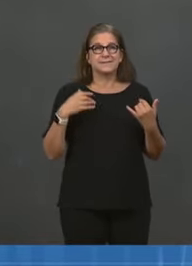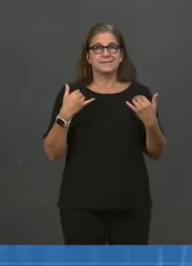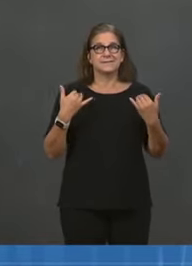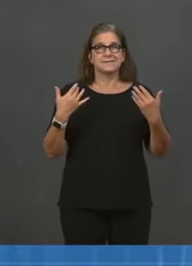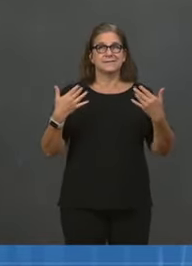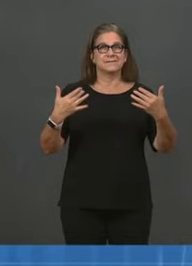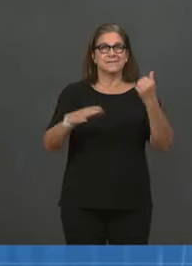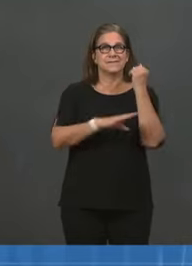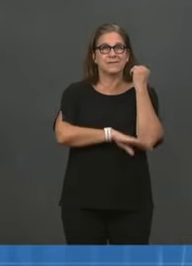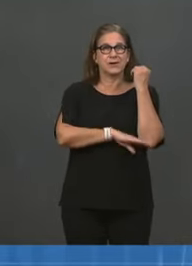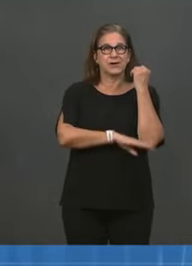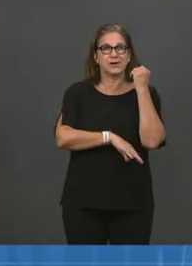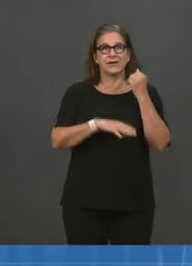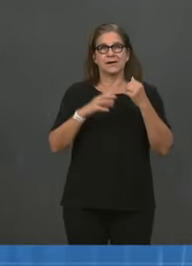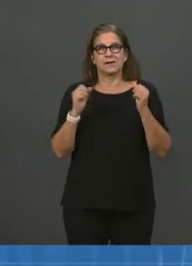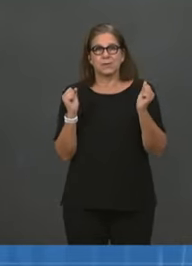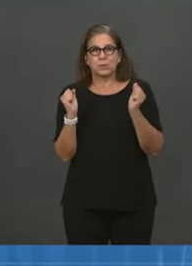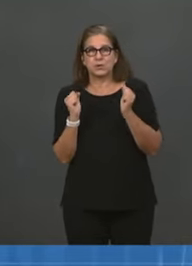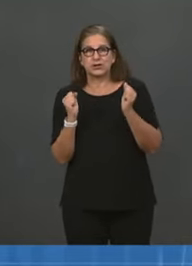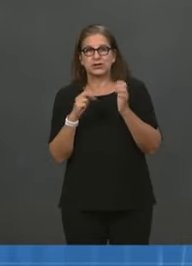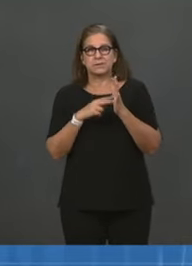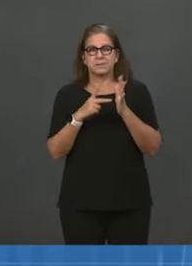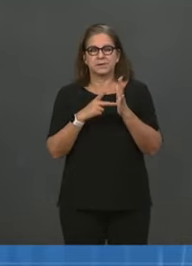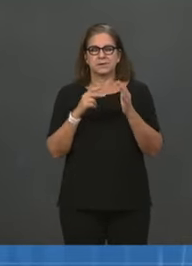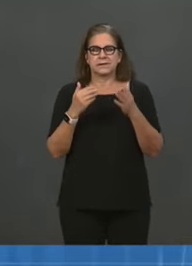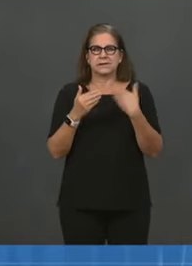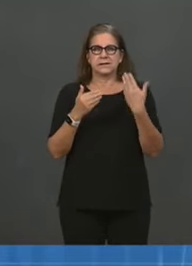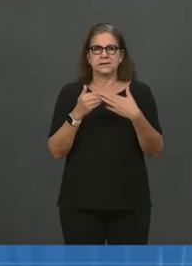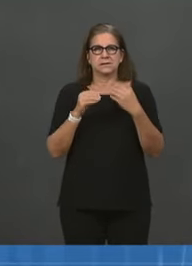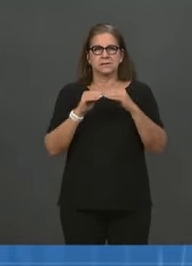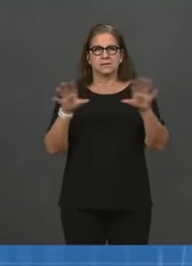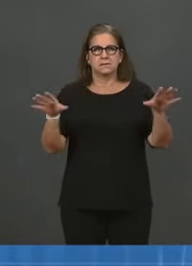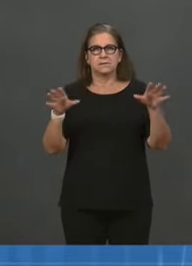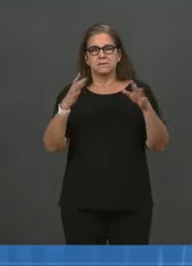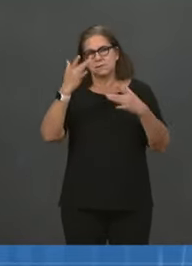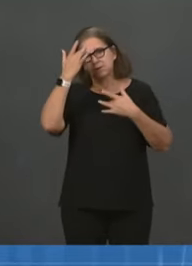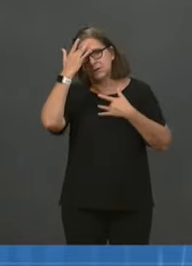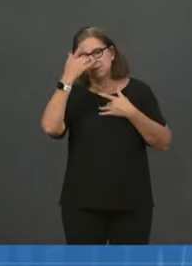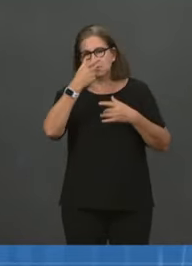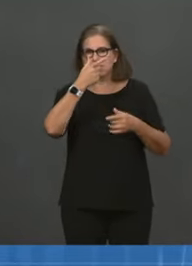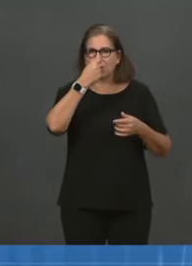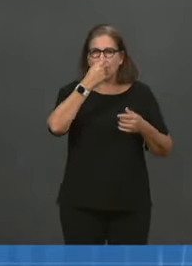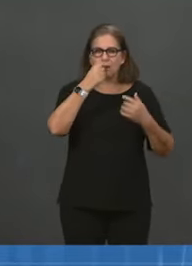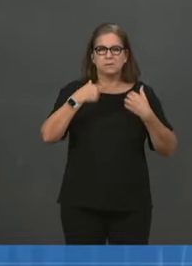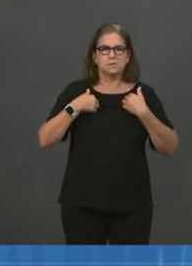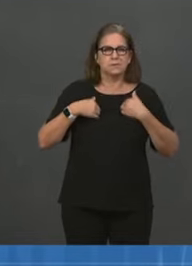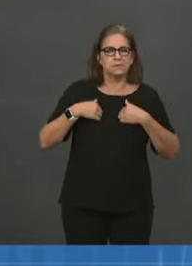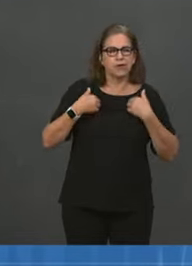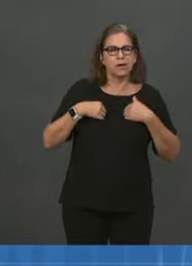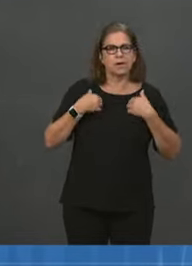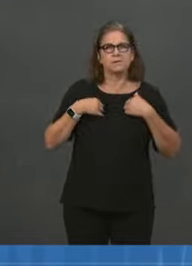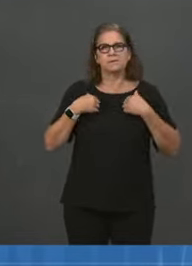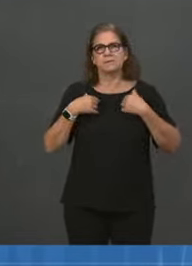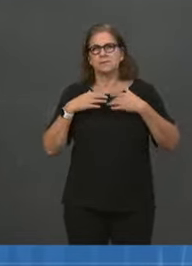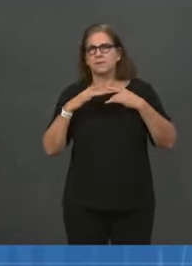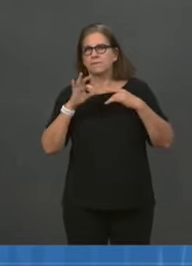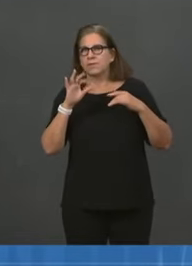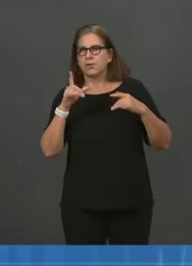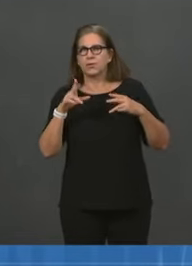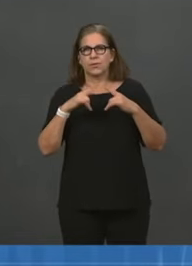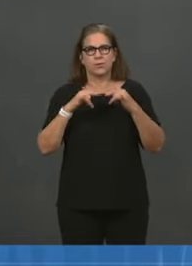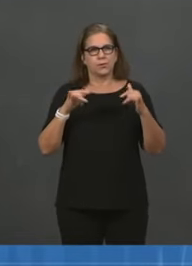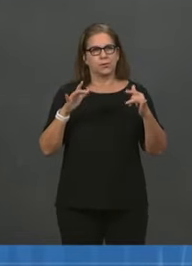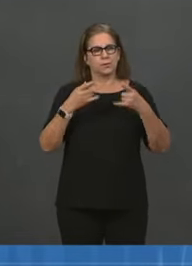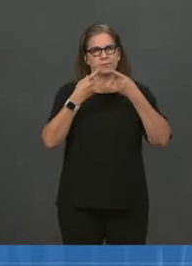we know respiratory viruses tend to thrive. And so we're taking all of those into consideration. Okay, Kevin, last question.